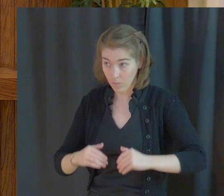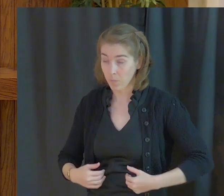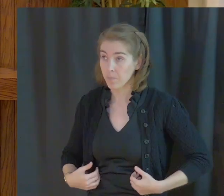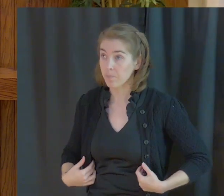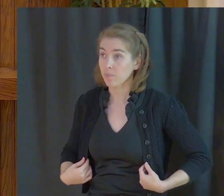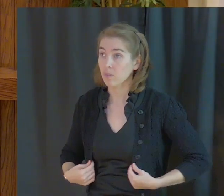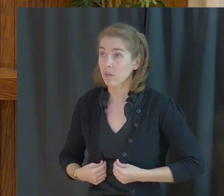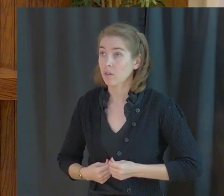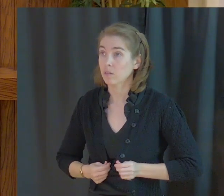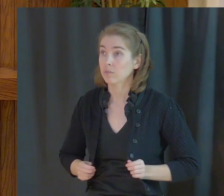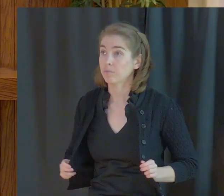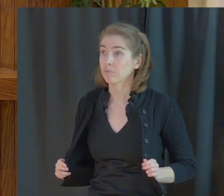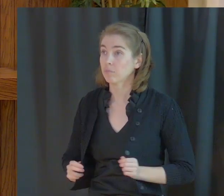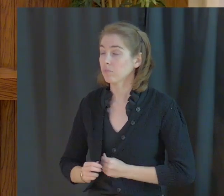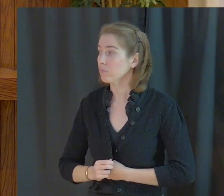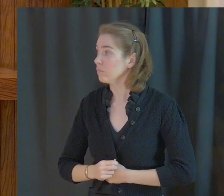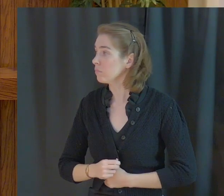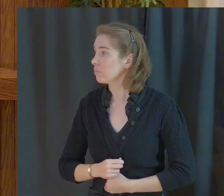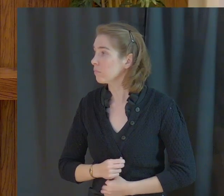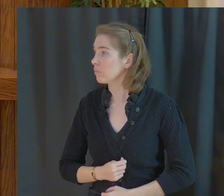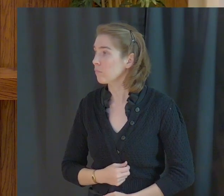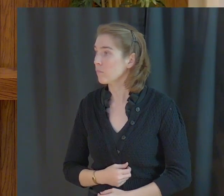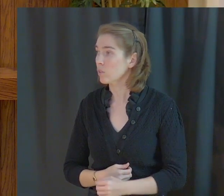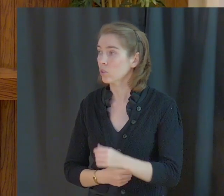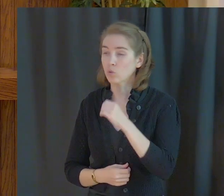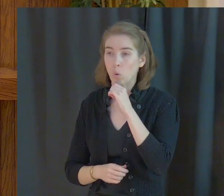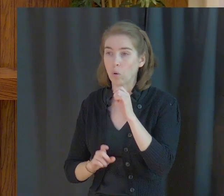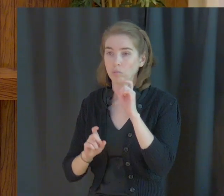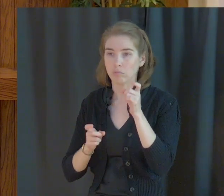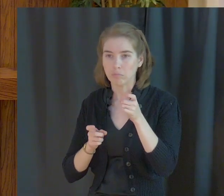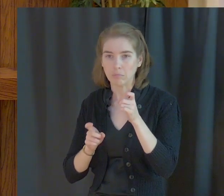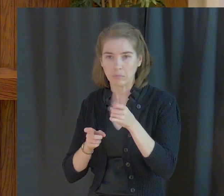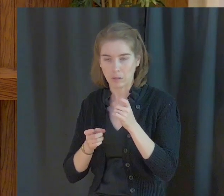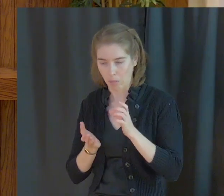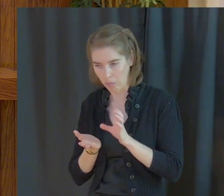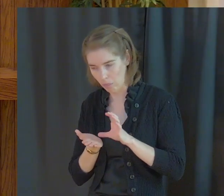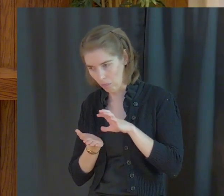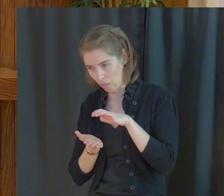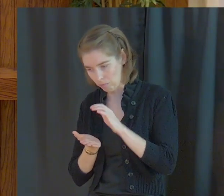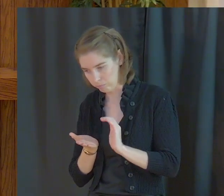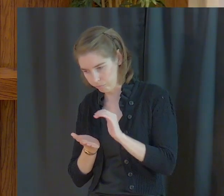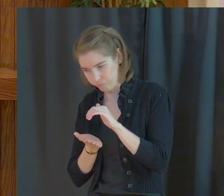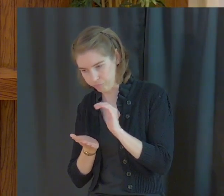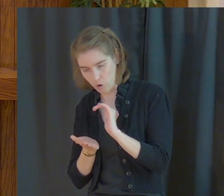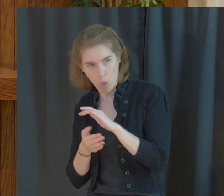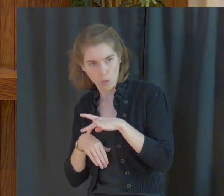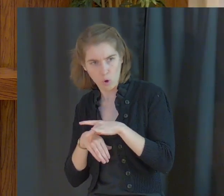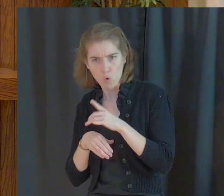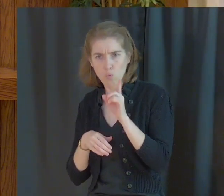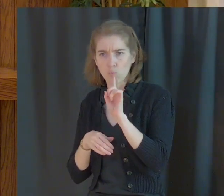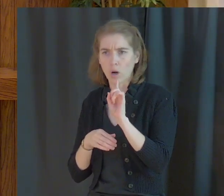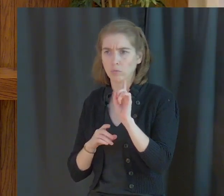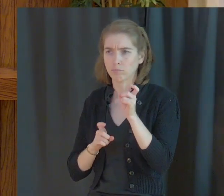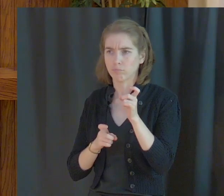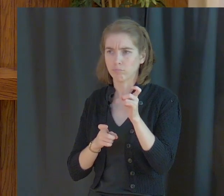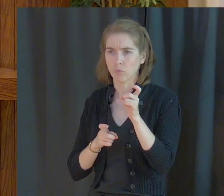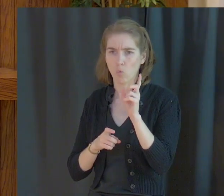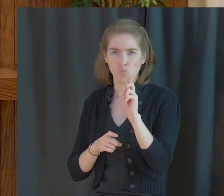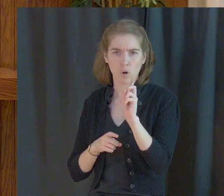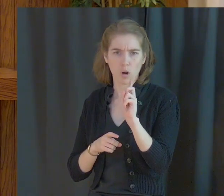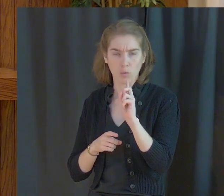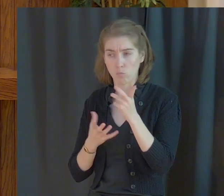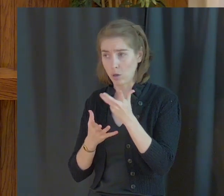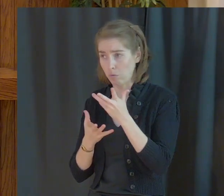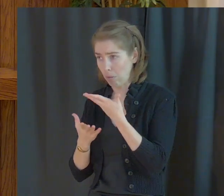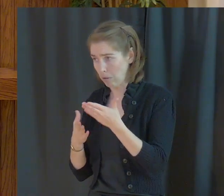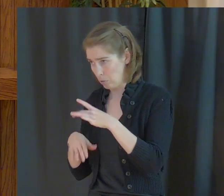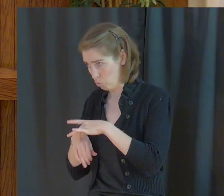Matthew chapter 6 verses 19 and 20. Do not lay up for yourselves treasures on this earth. Where is your treasures on this earth? What are your treasures